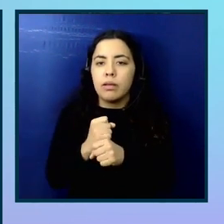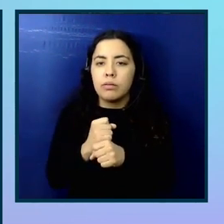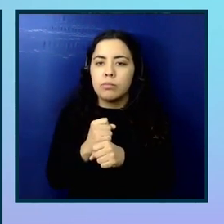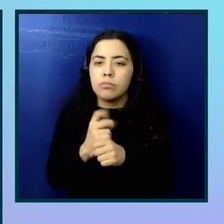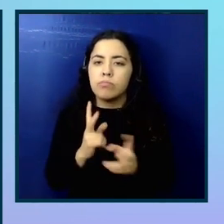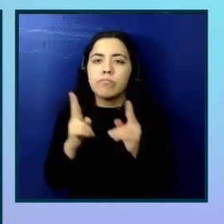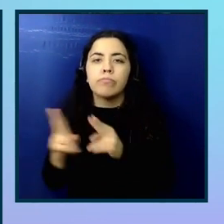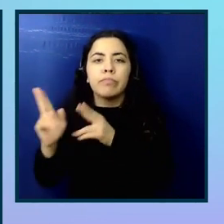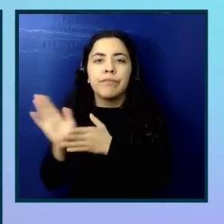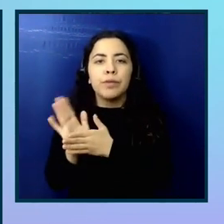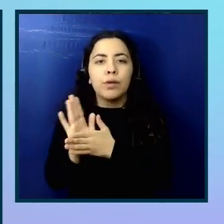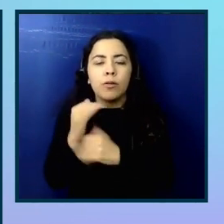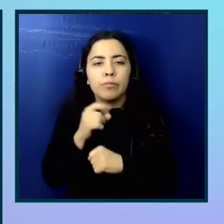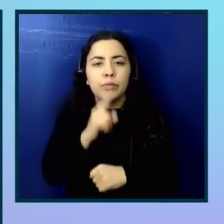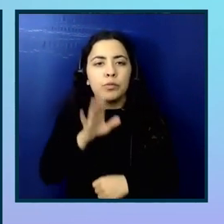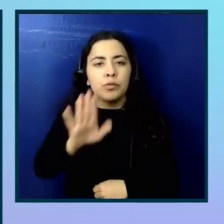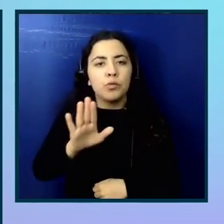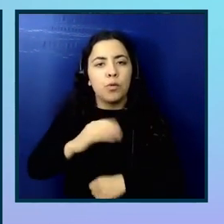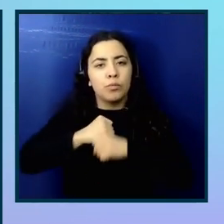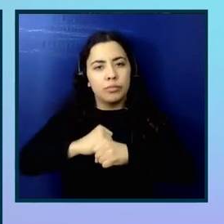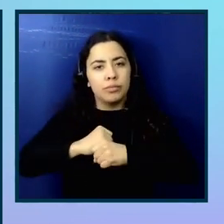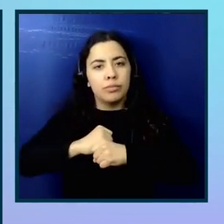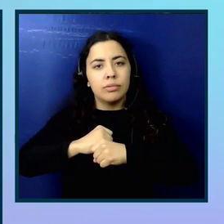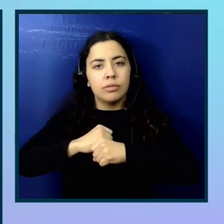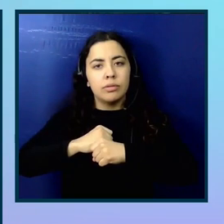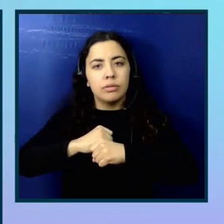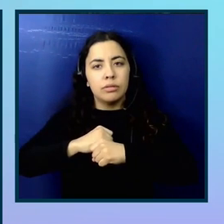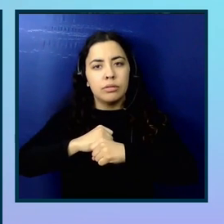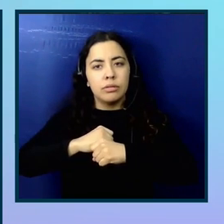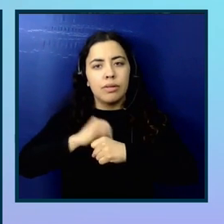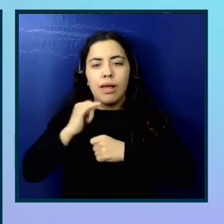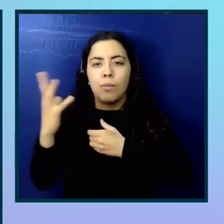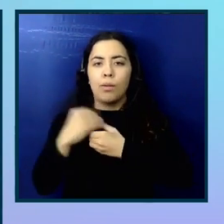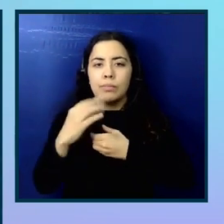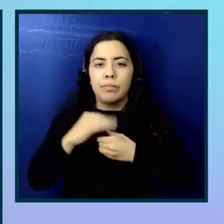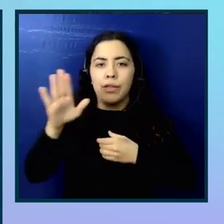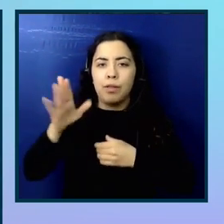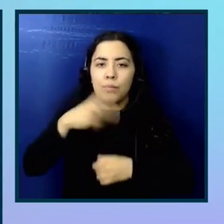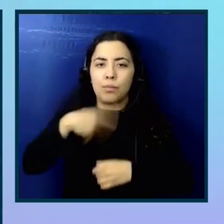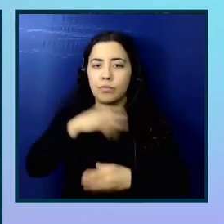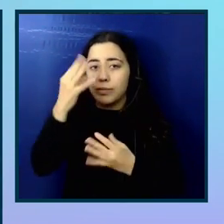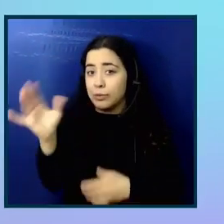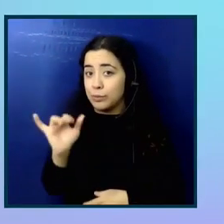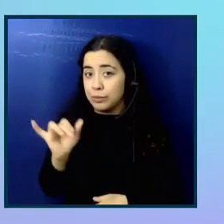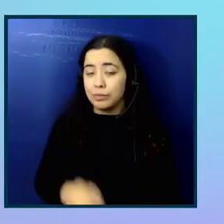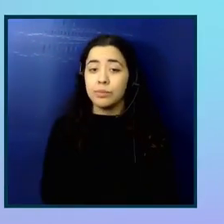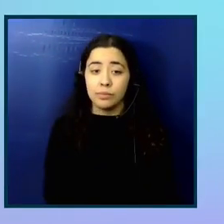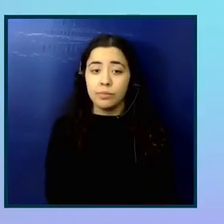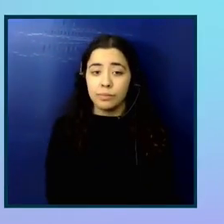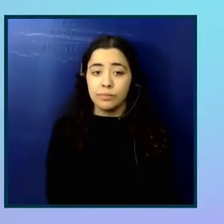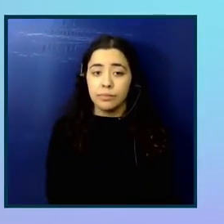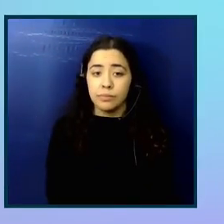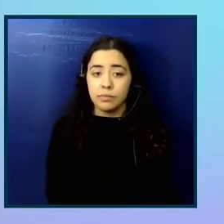clips, and just make sure you're protecting the like participants personal information as well. All right.